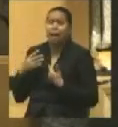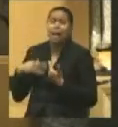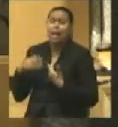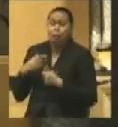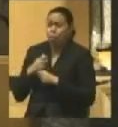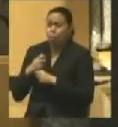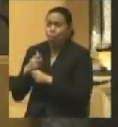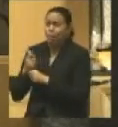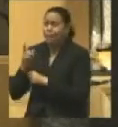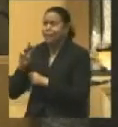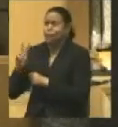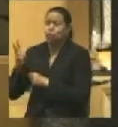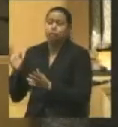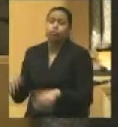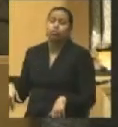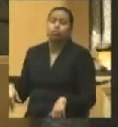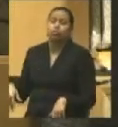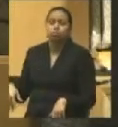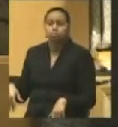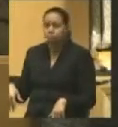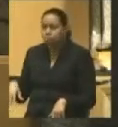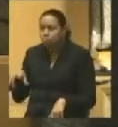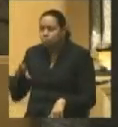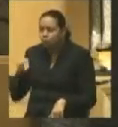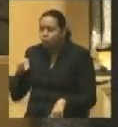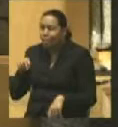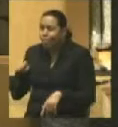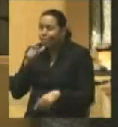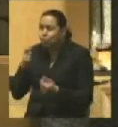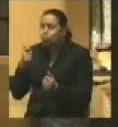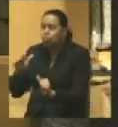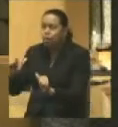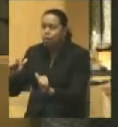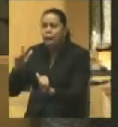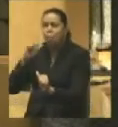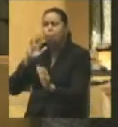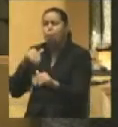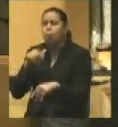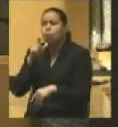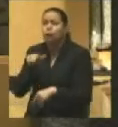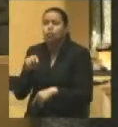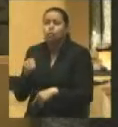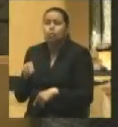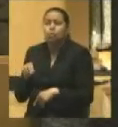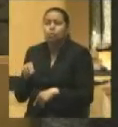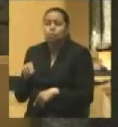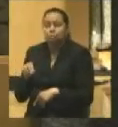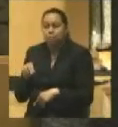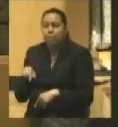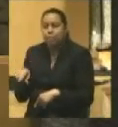1862, but they didn't. They simply didn't try. They didn't think they had to. They were thinking,